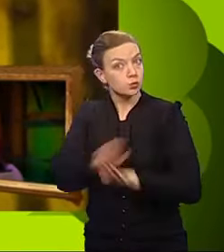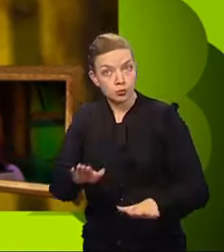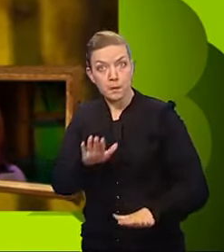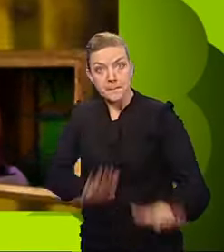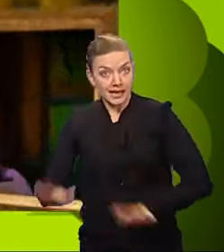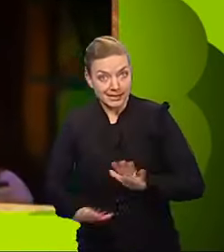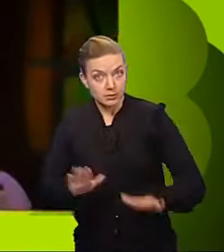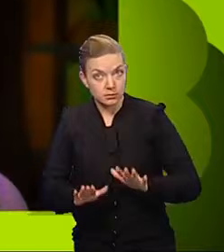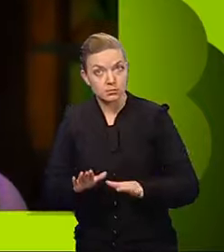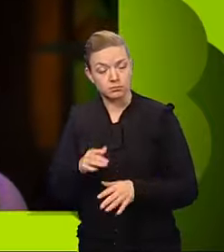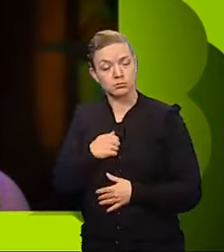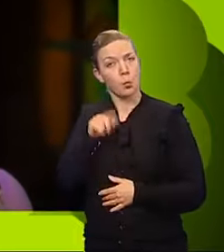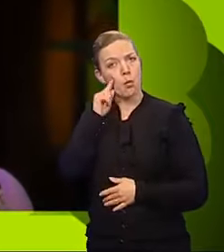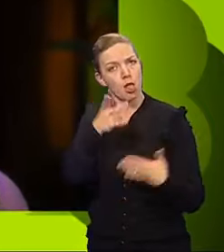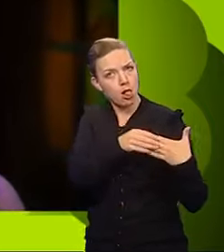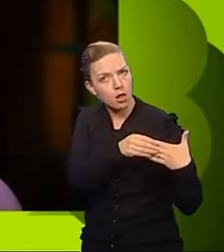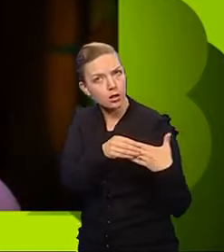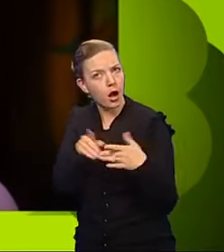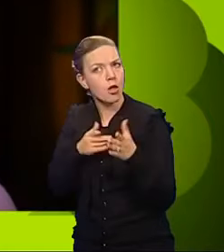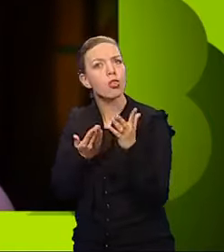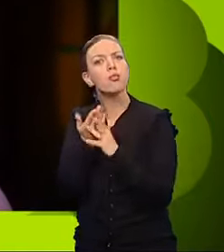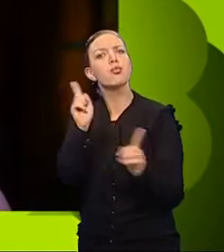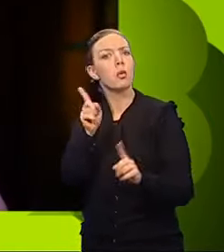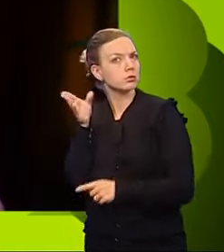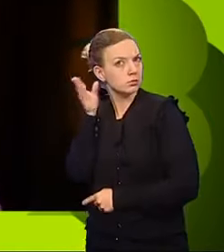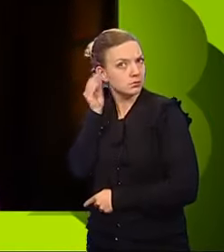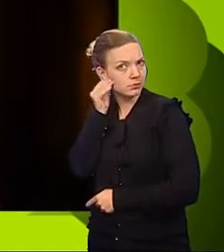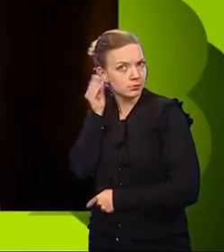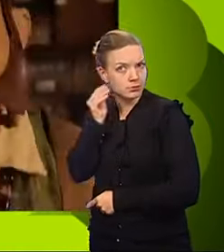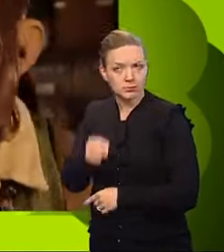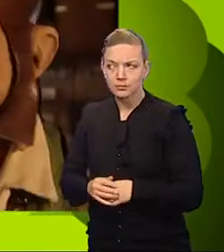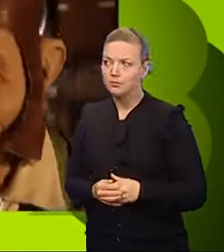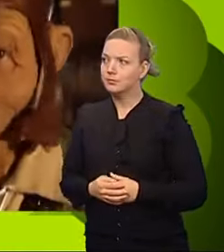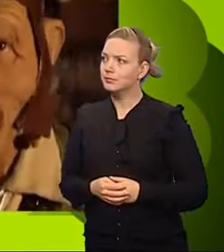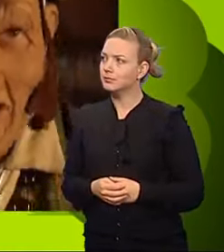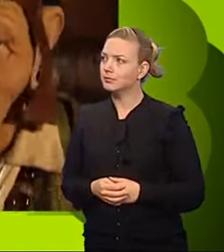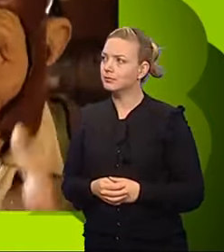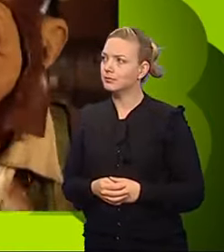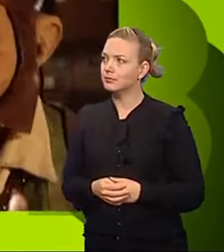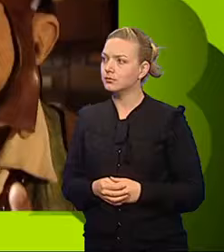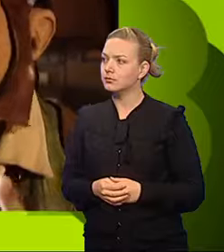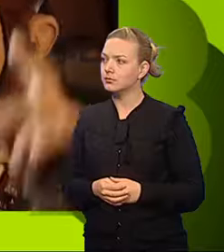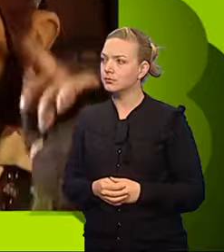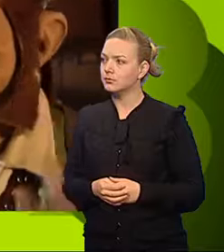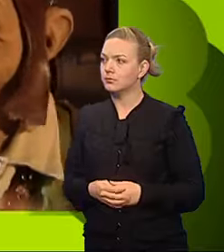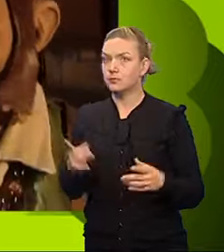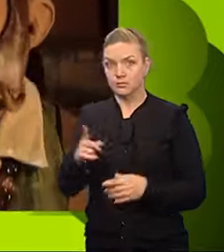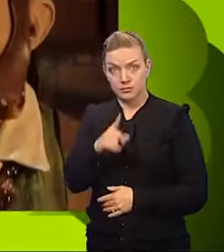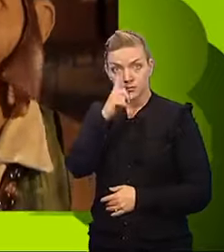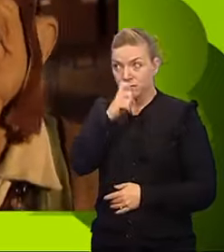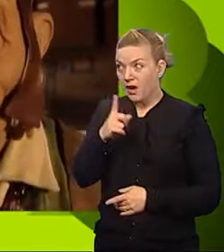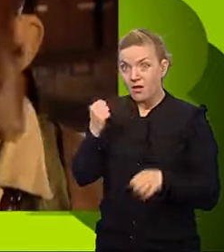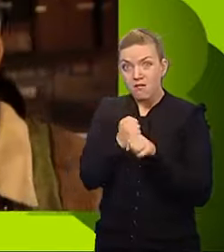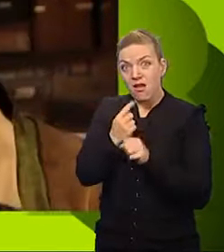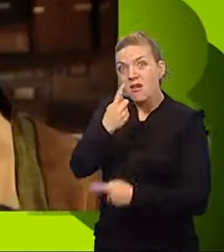panic. I will guide you through your whisper clip. Can Florence make the others lose so she